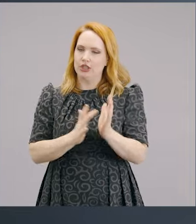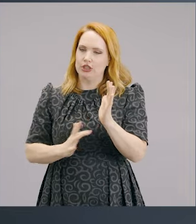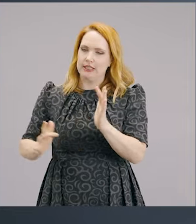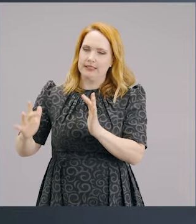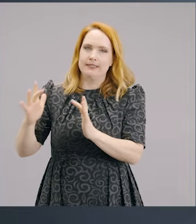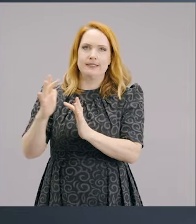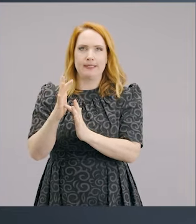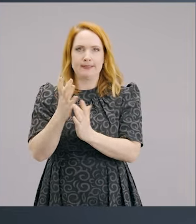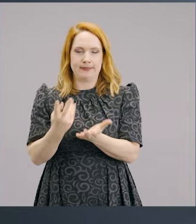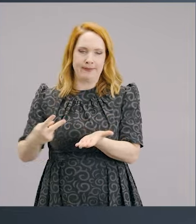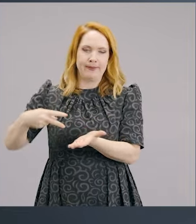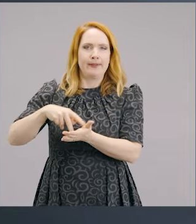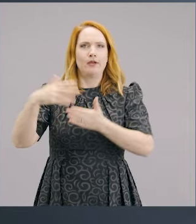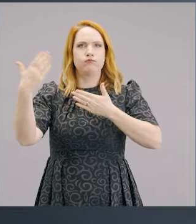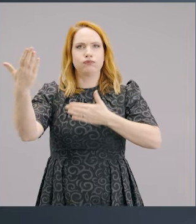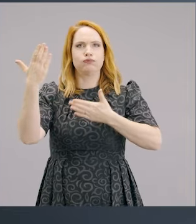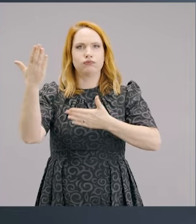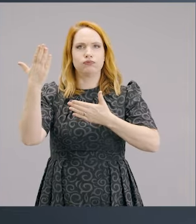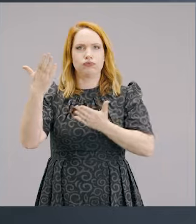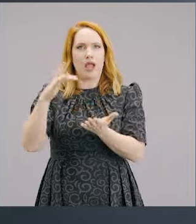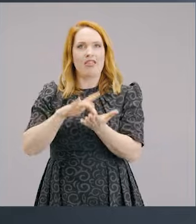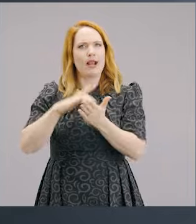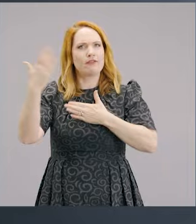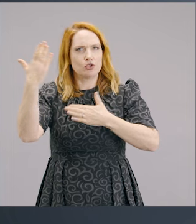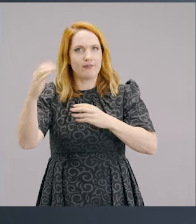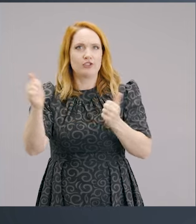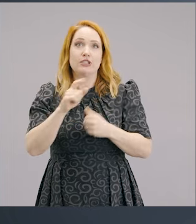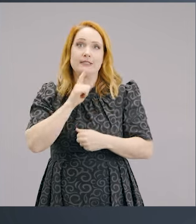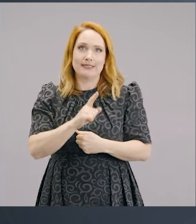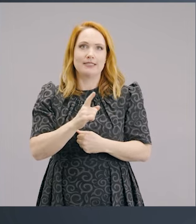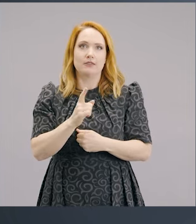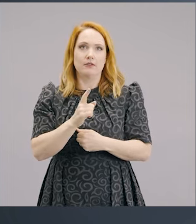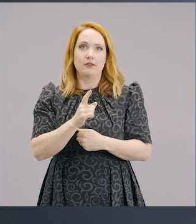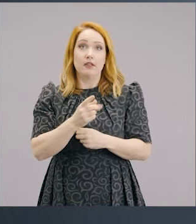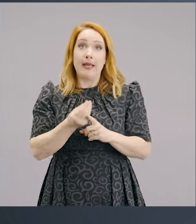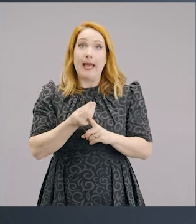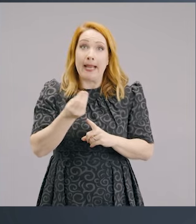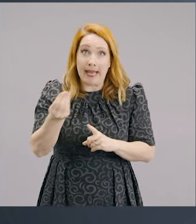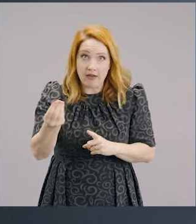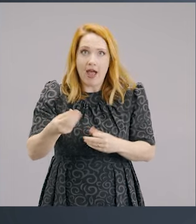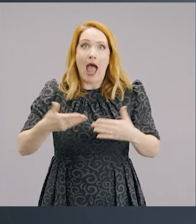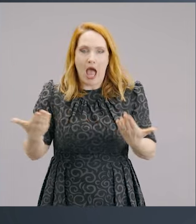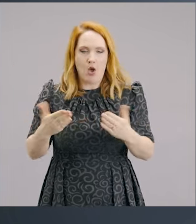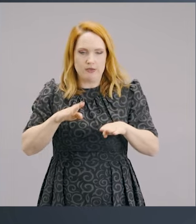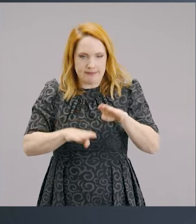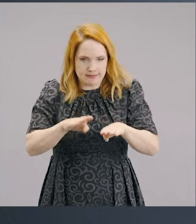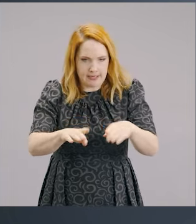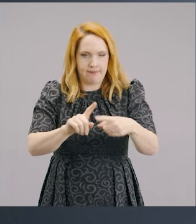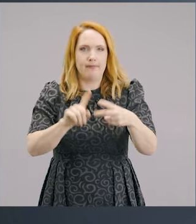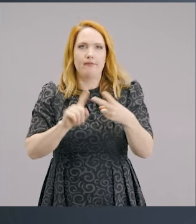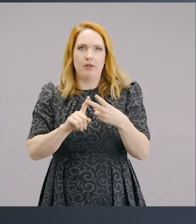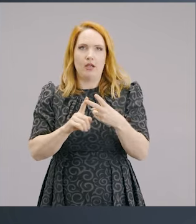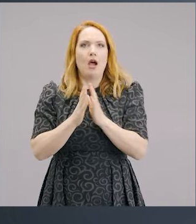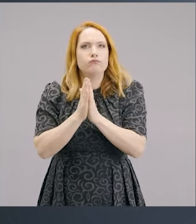has this passage. He stops down in the middle of the Sermon on the Mount and He says, when you give, do it like this.